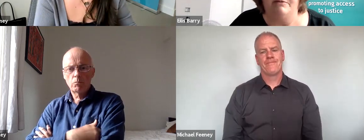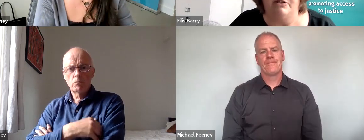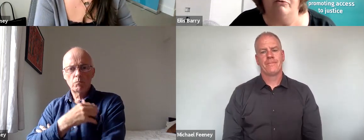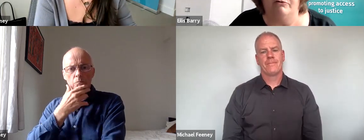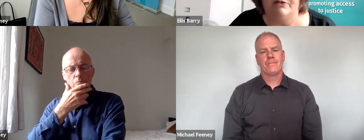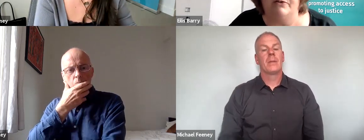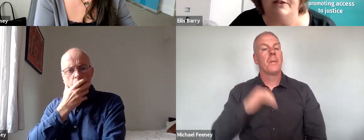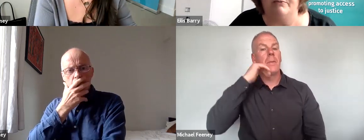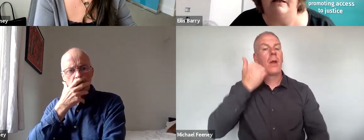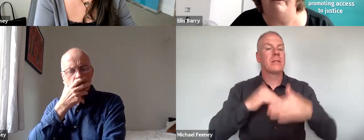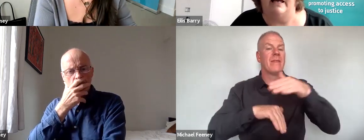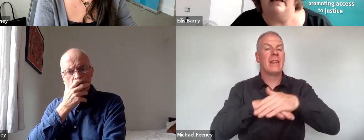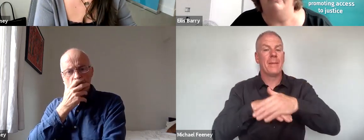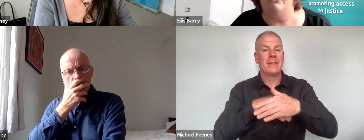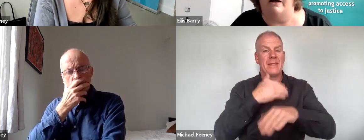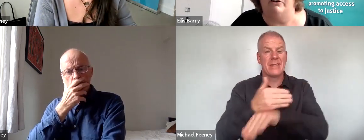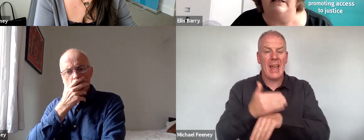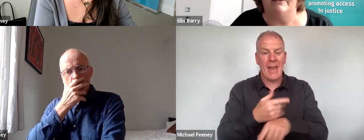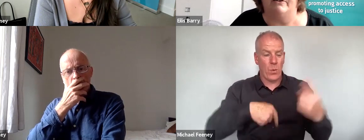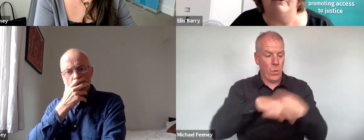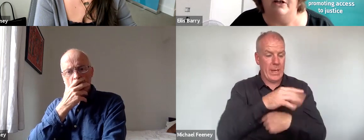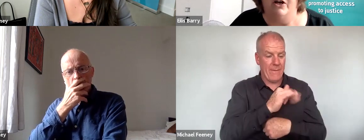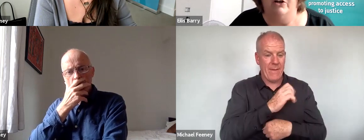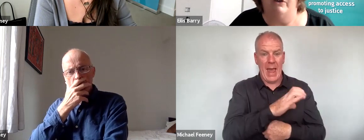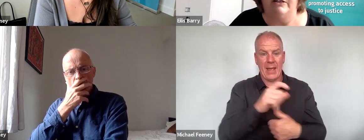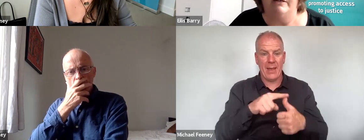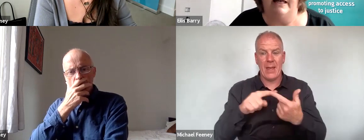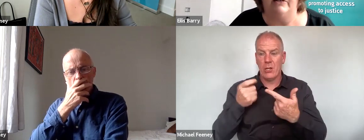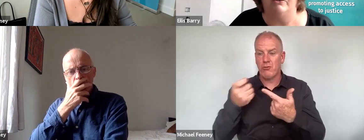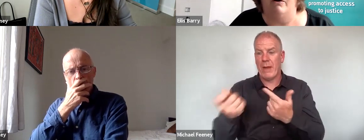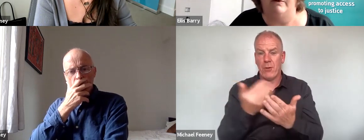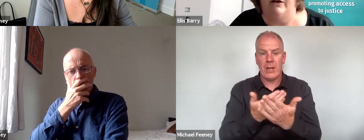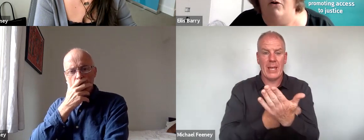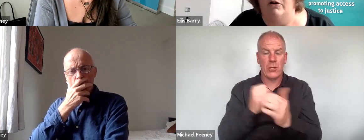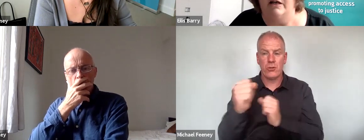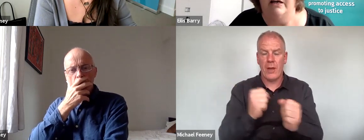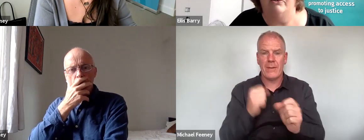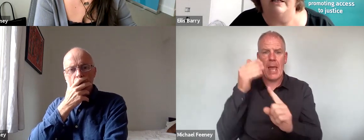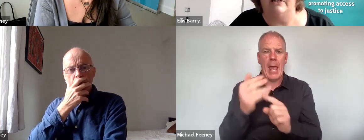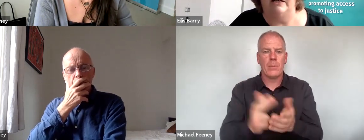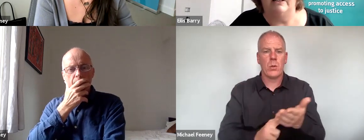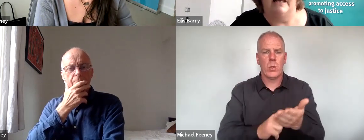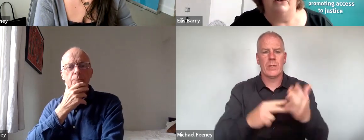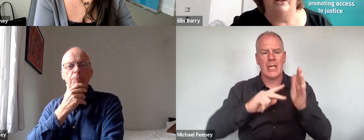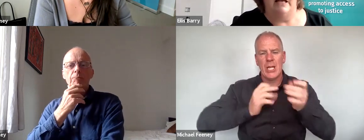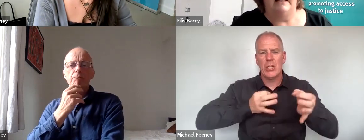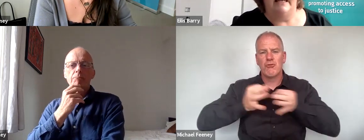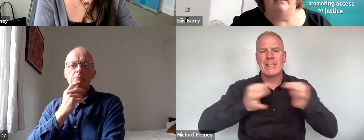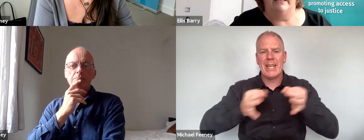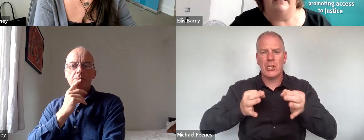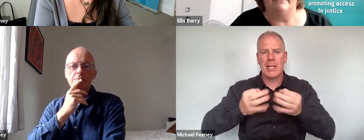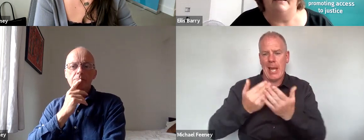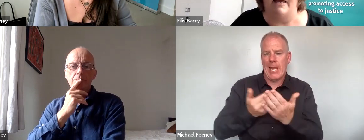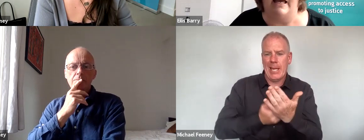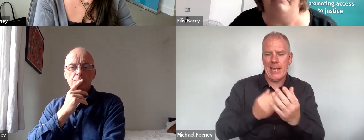Due to limited resources, we in FLAC and the Traveller Legal Service try to engage in what we call strategic litigation and